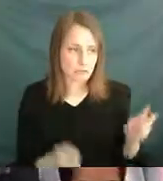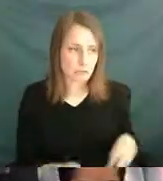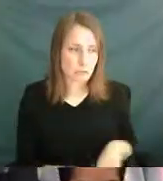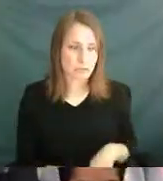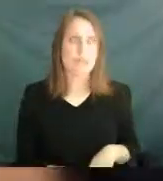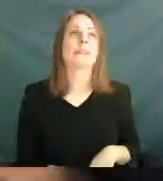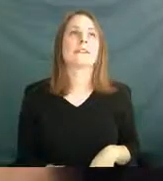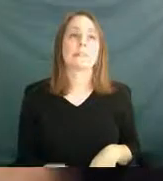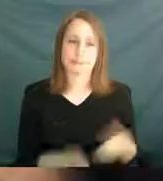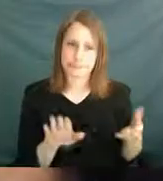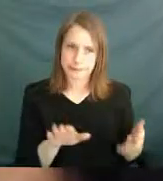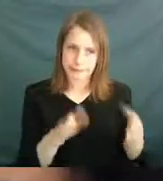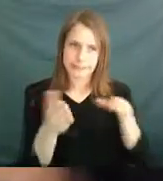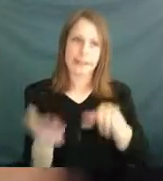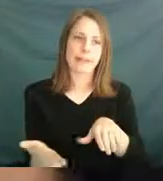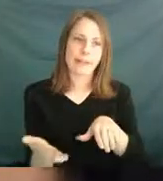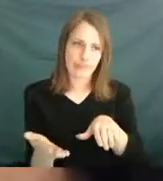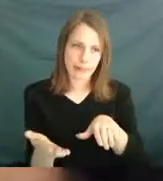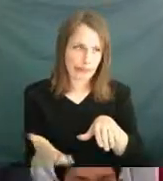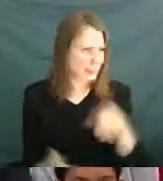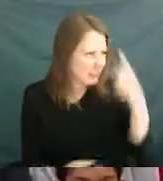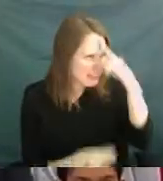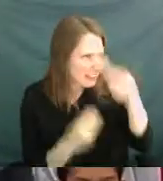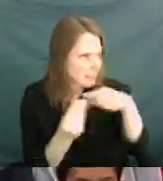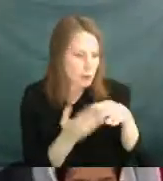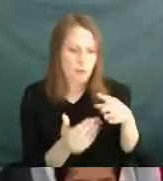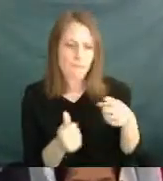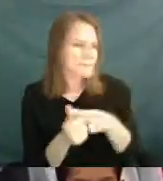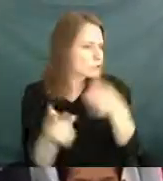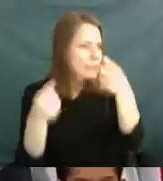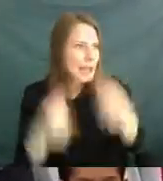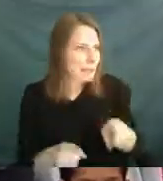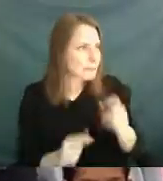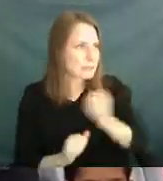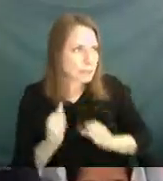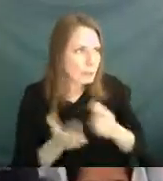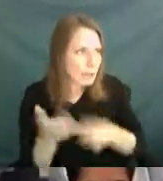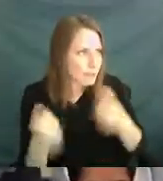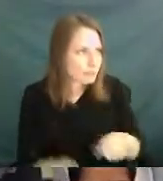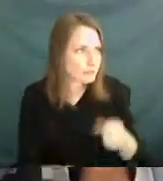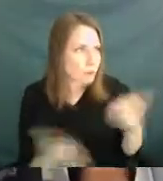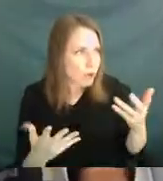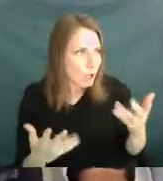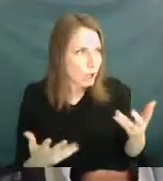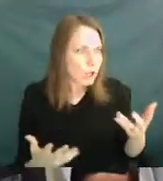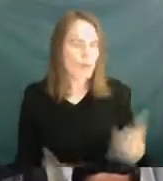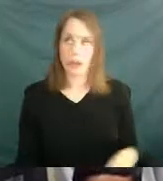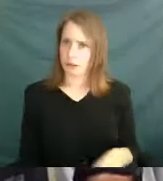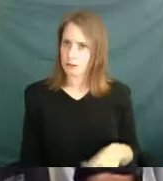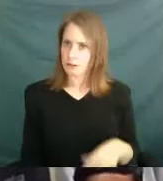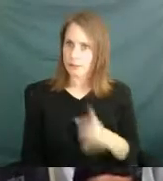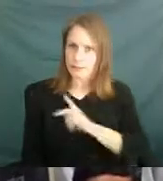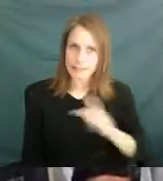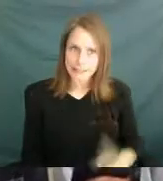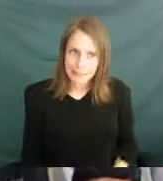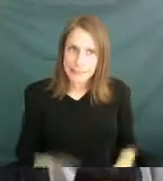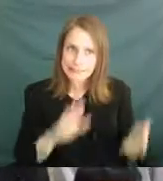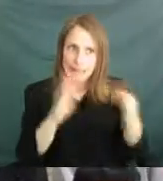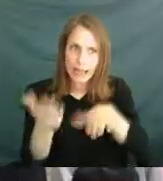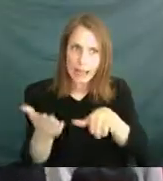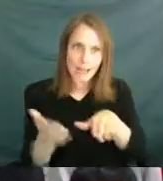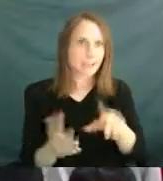death. I mean, think about it. What's the first thing that happens in the play, the very first thing that happens? The king is, it starts with a death.